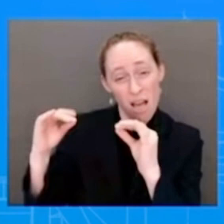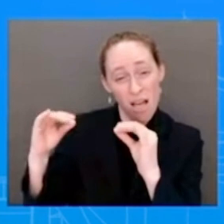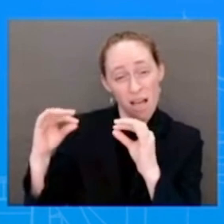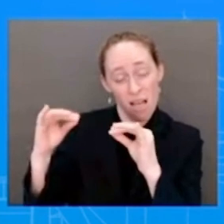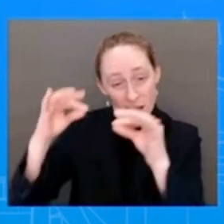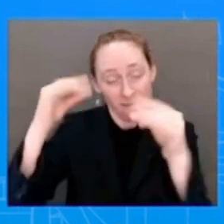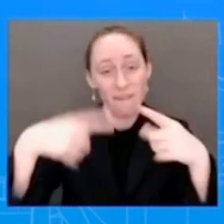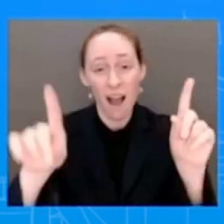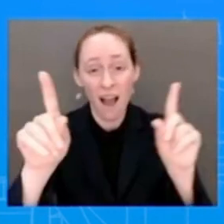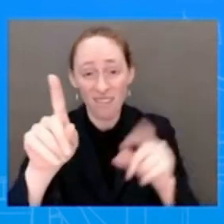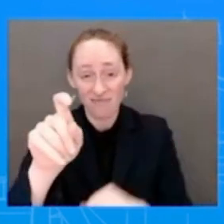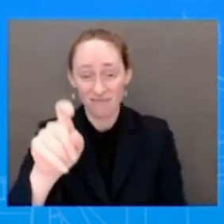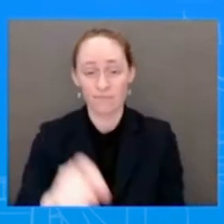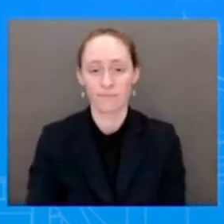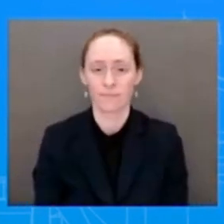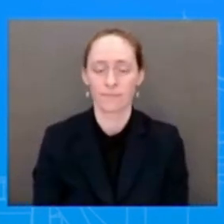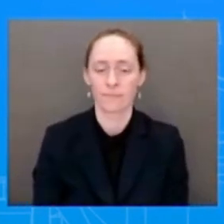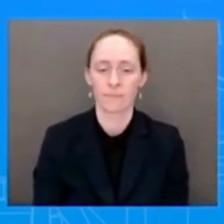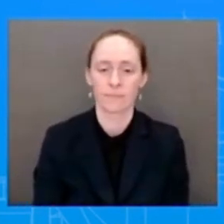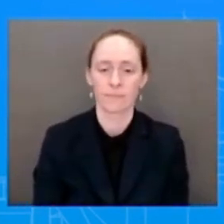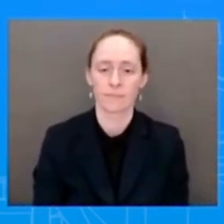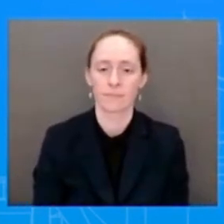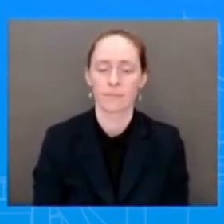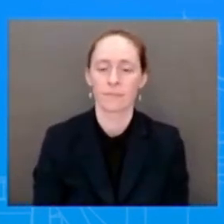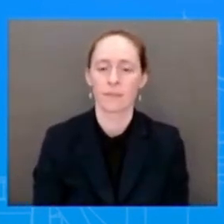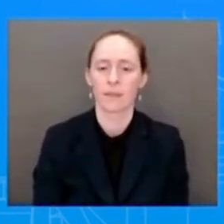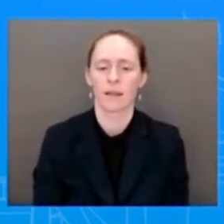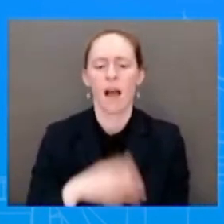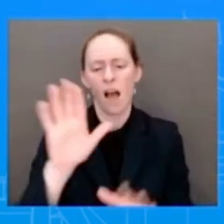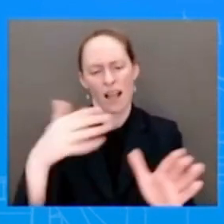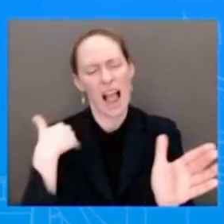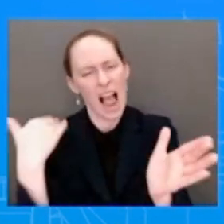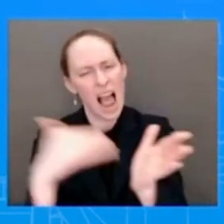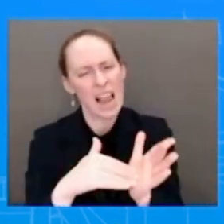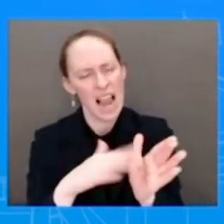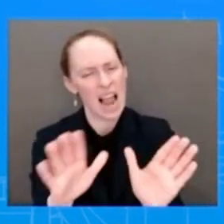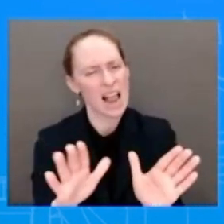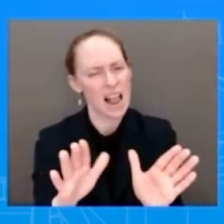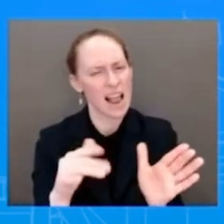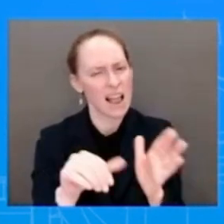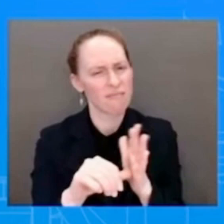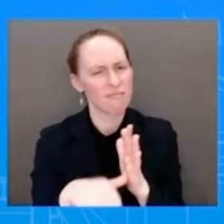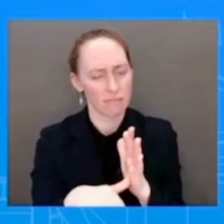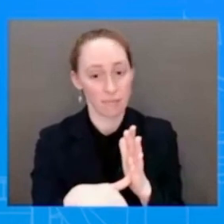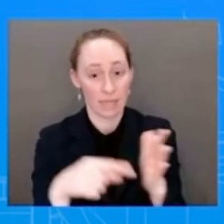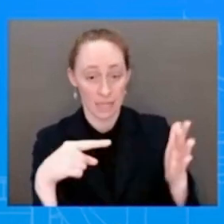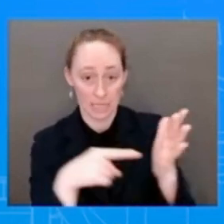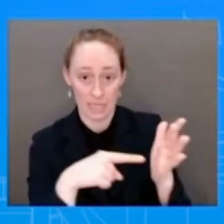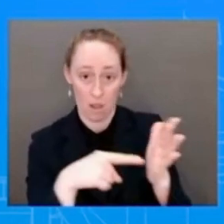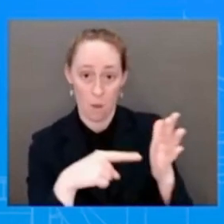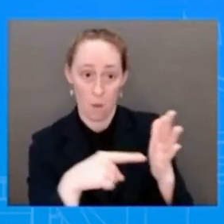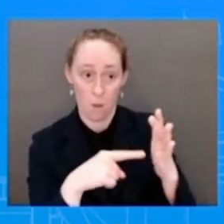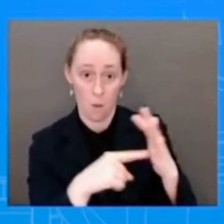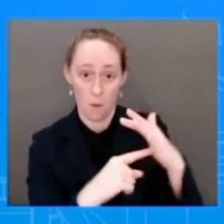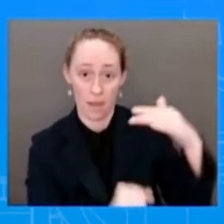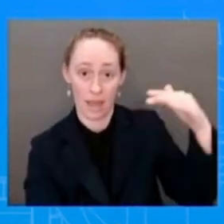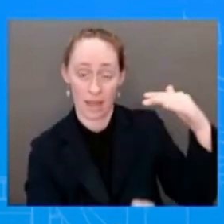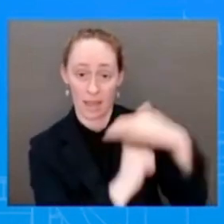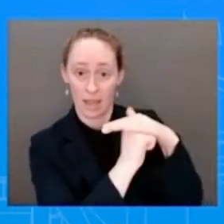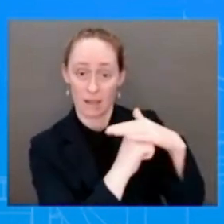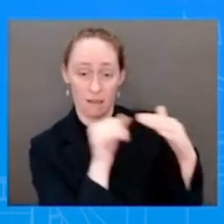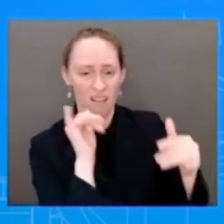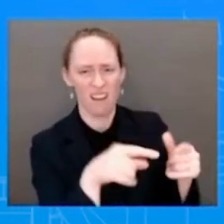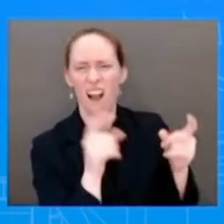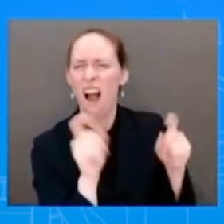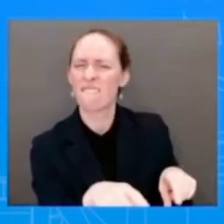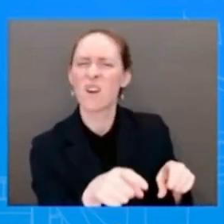it again, when it comes to the debt ceiling, it is something that should be done. It is something that is a constitutional duty of